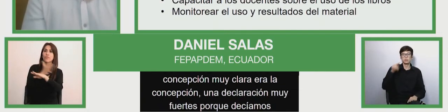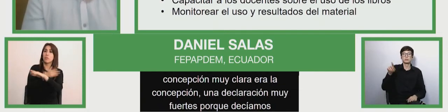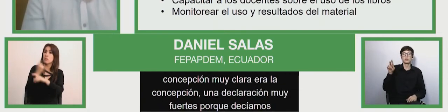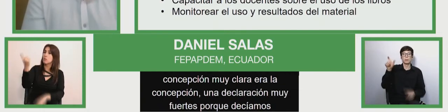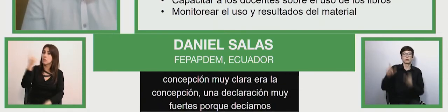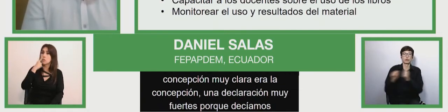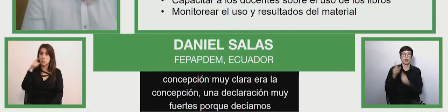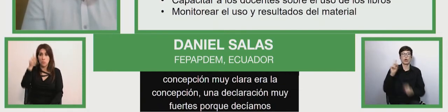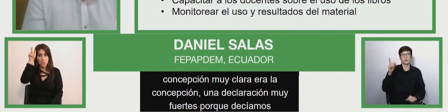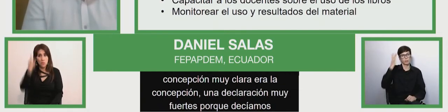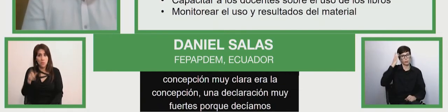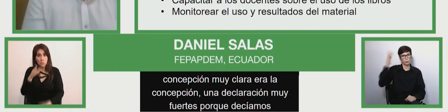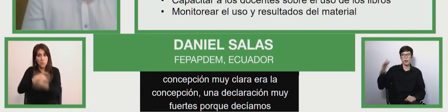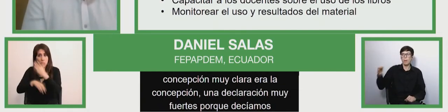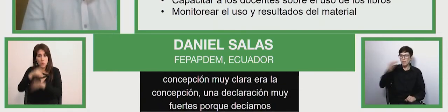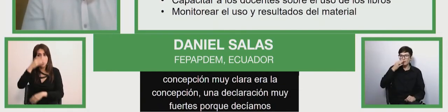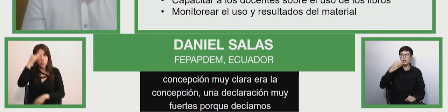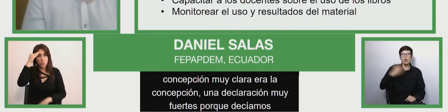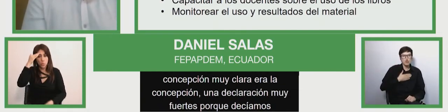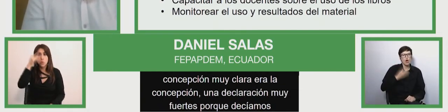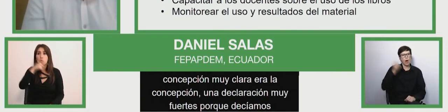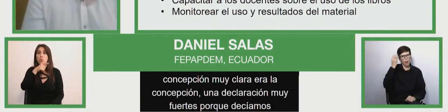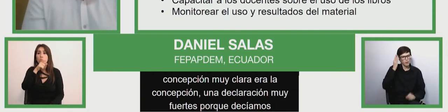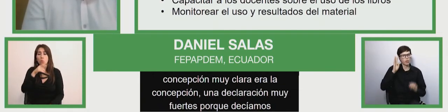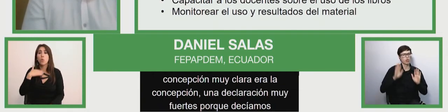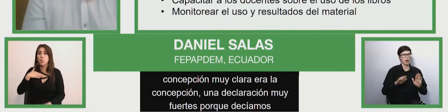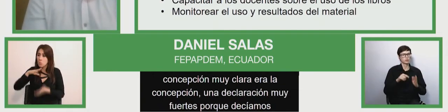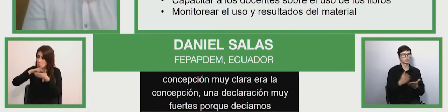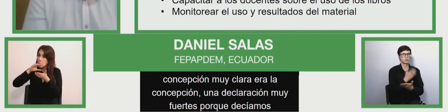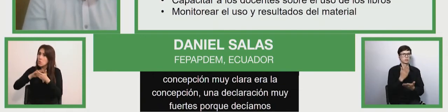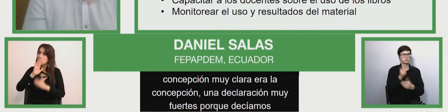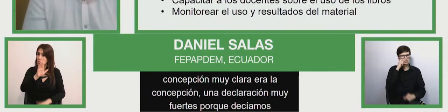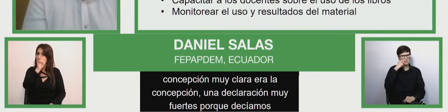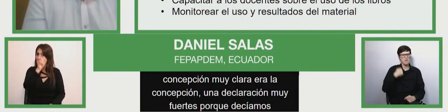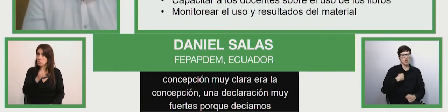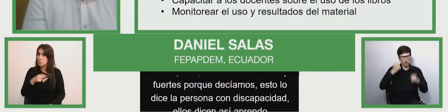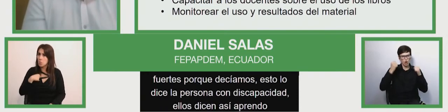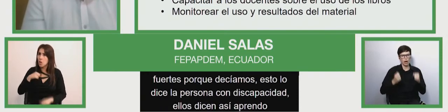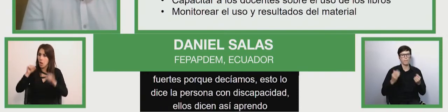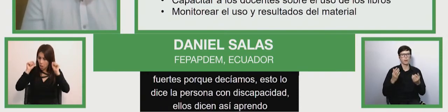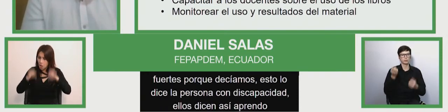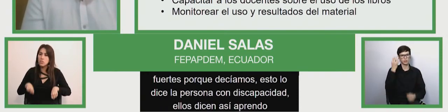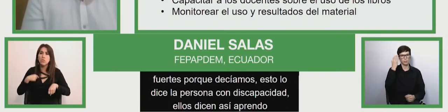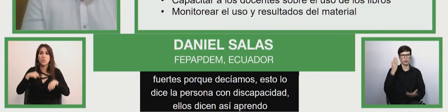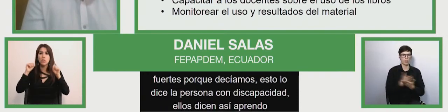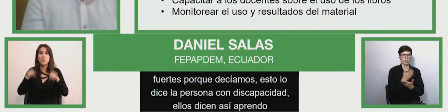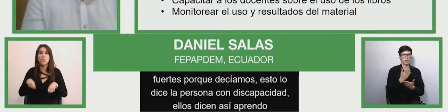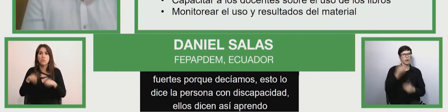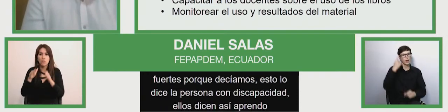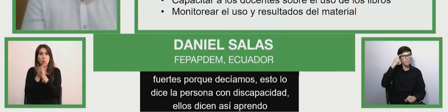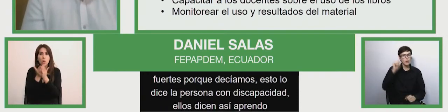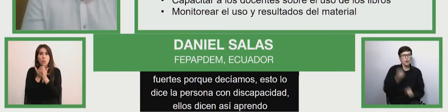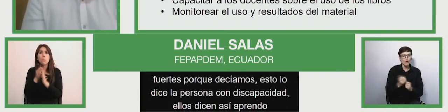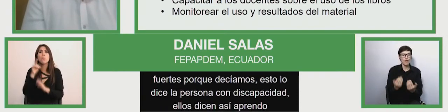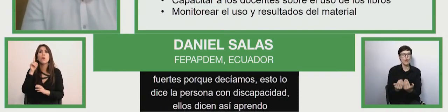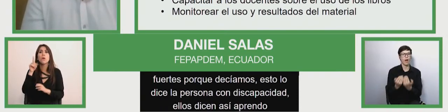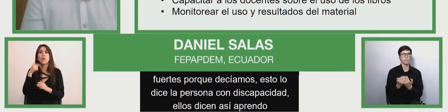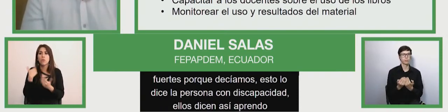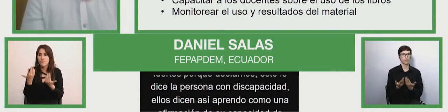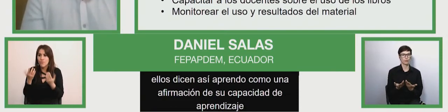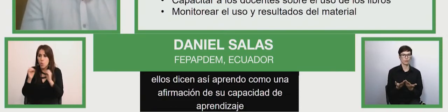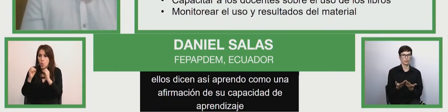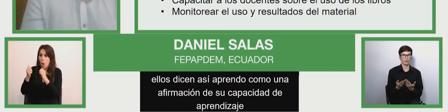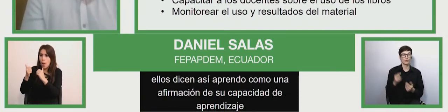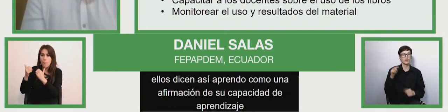who says with intellectual disabilities that's how i learn an affirmation of their capacity to learn if and when they have the appropriate support